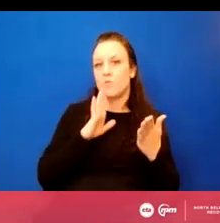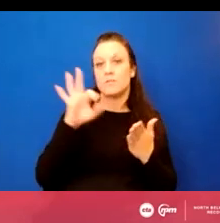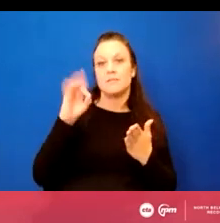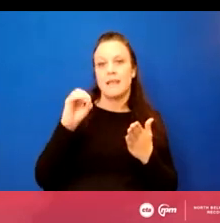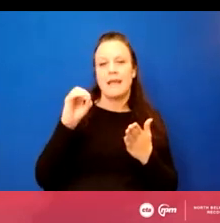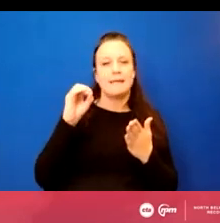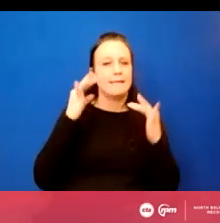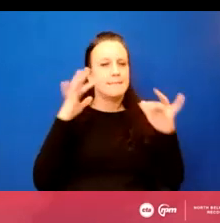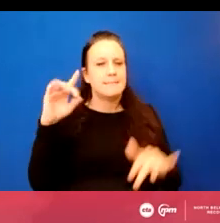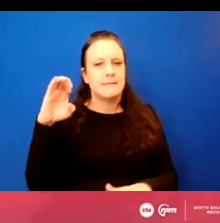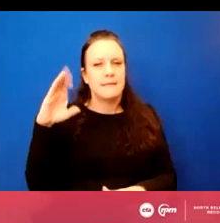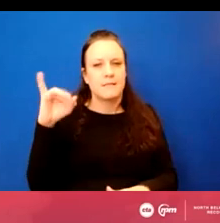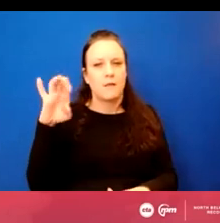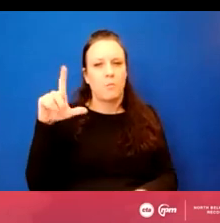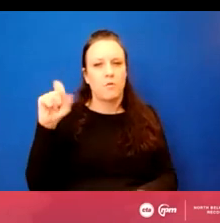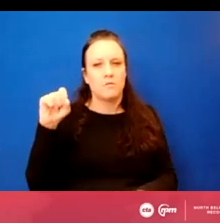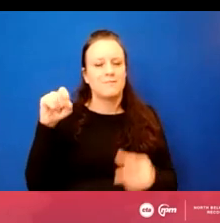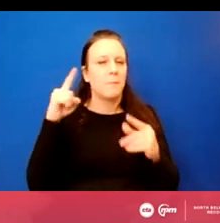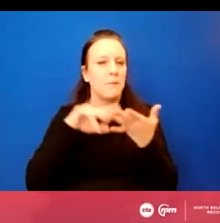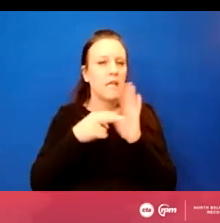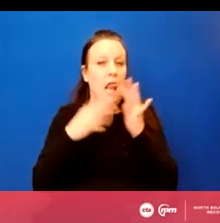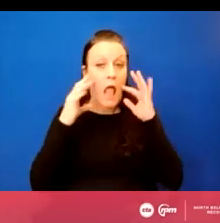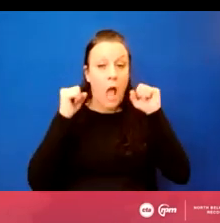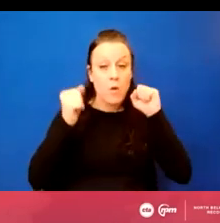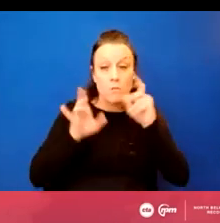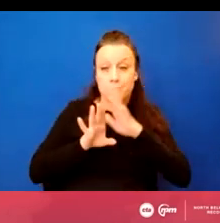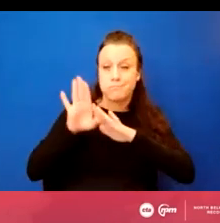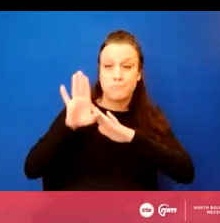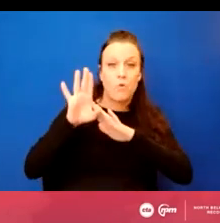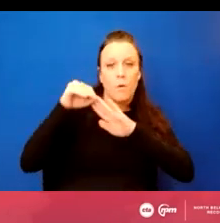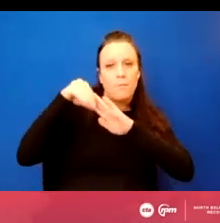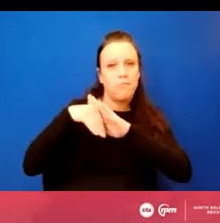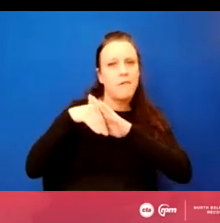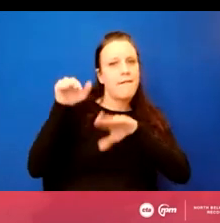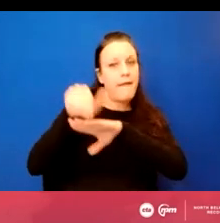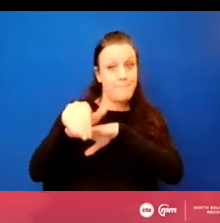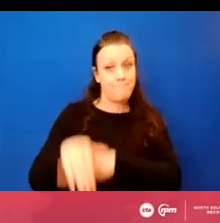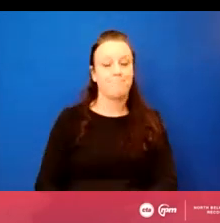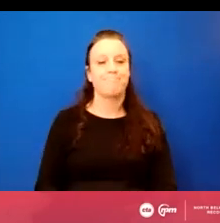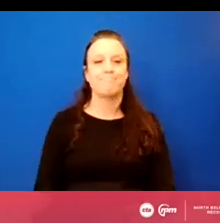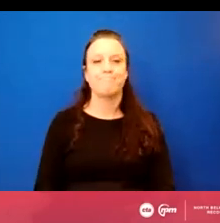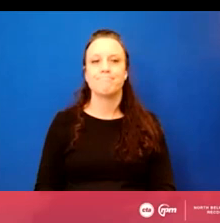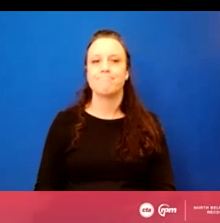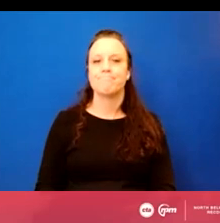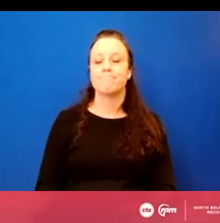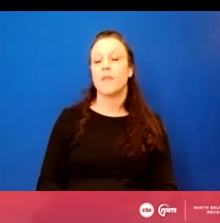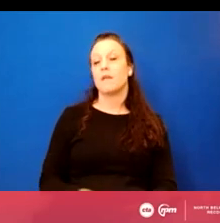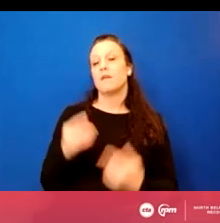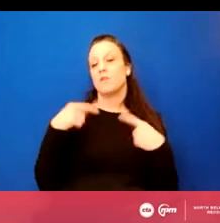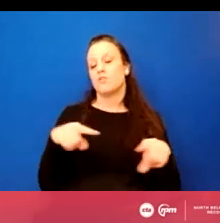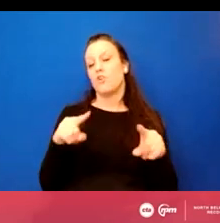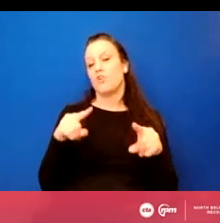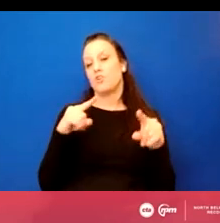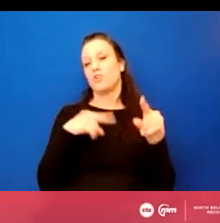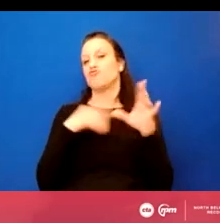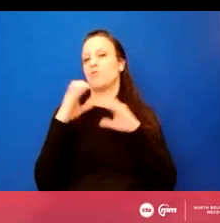decibels during daytime and 80 decibels at nighttime. Next slide, please. During construction, we will keep you